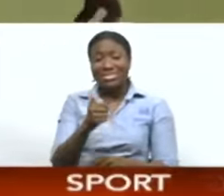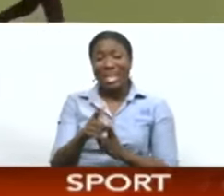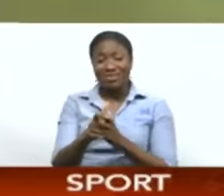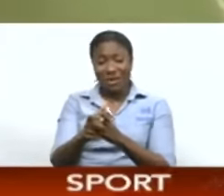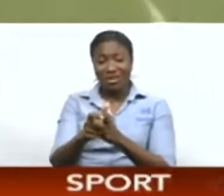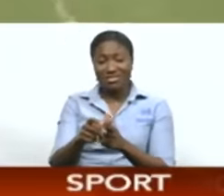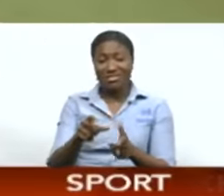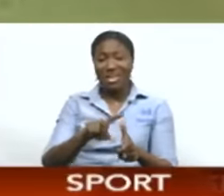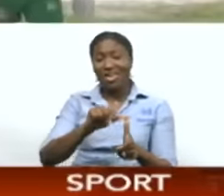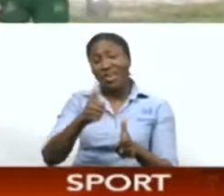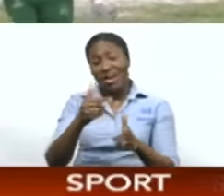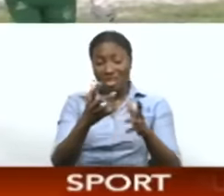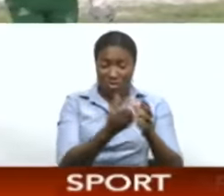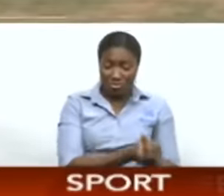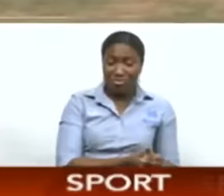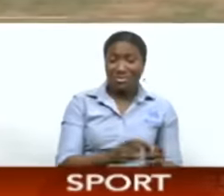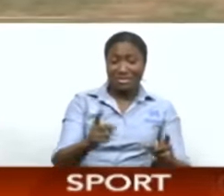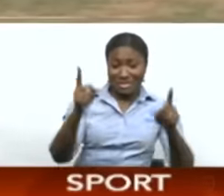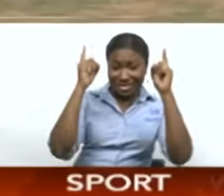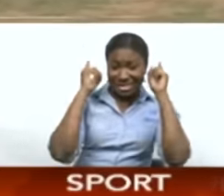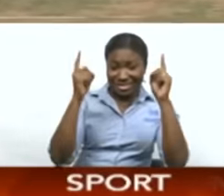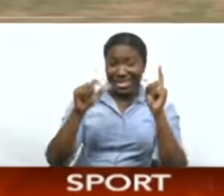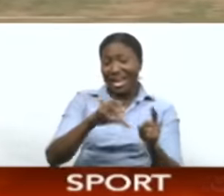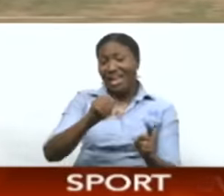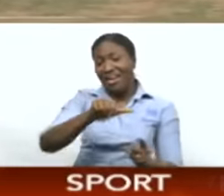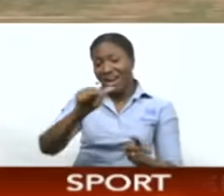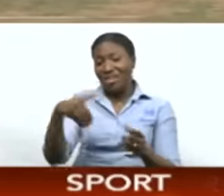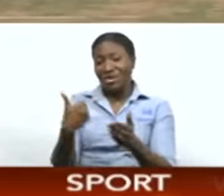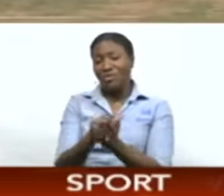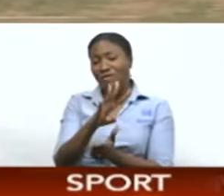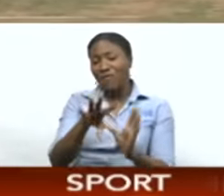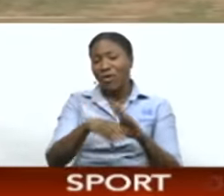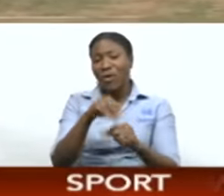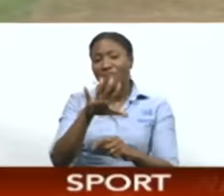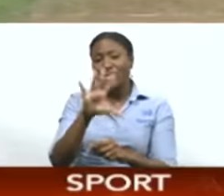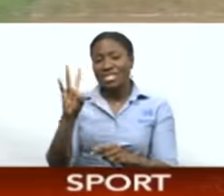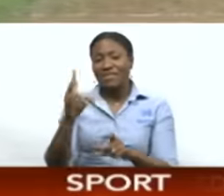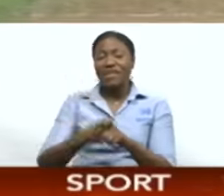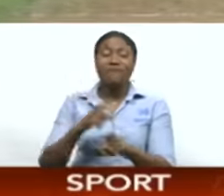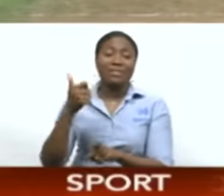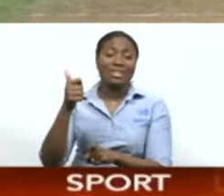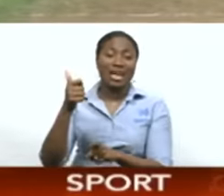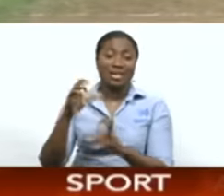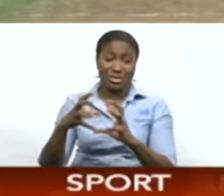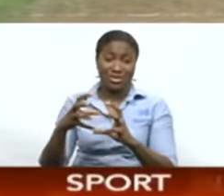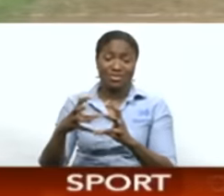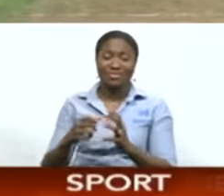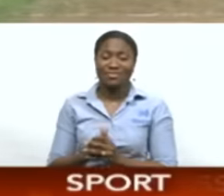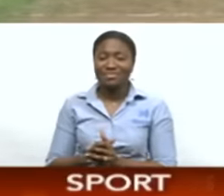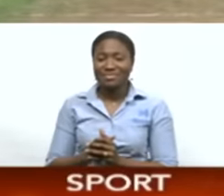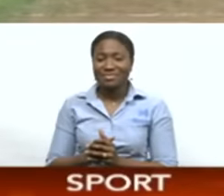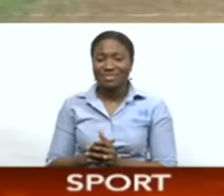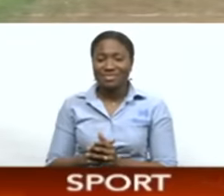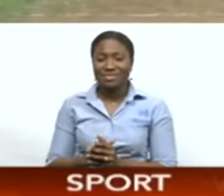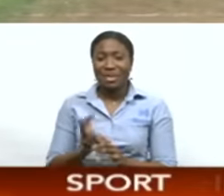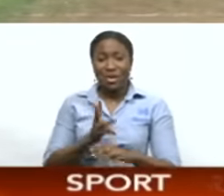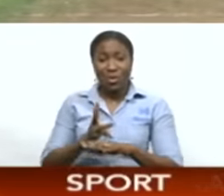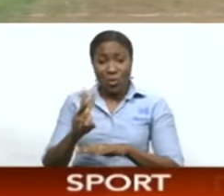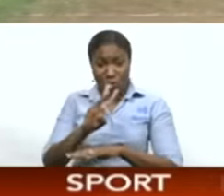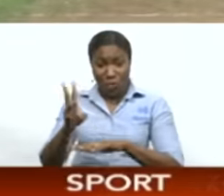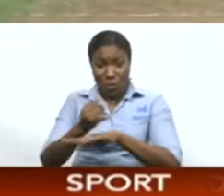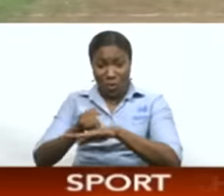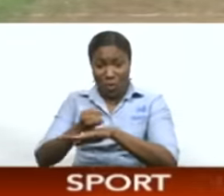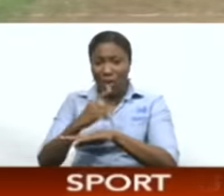as Tevin Wolcott for six. Carrier finished with four for 57 from 10. From there, however, the Volcanoes could only add